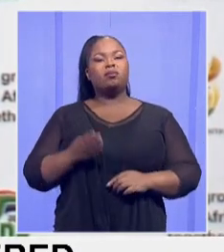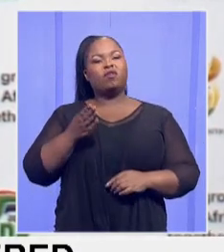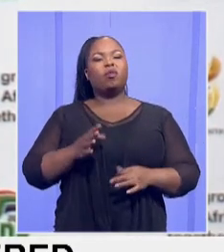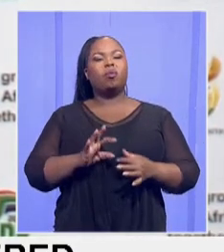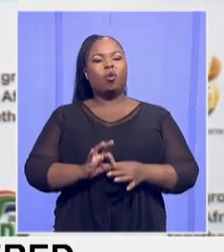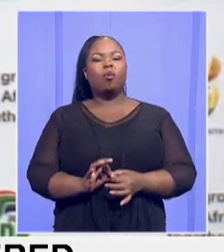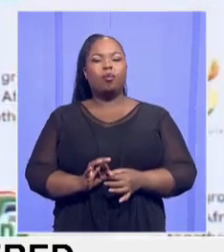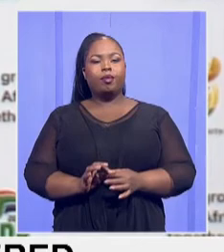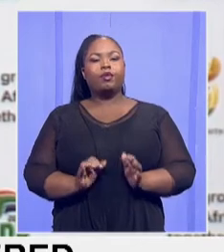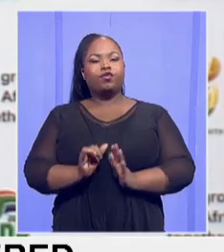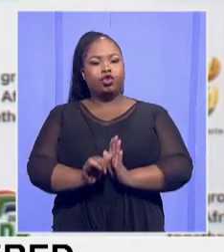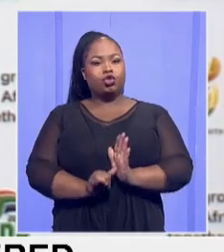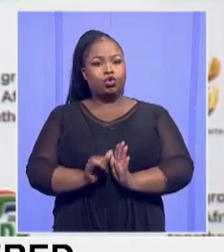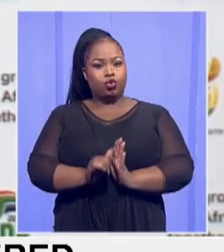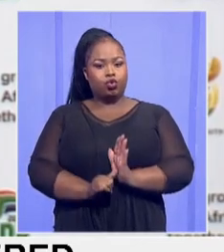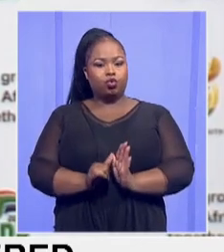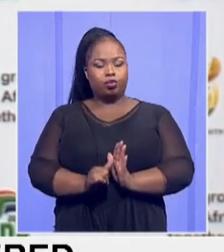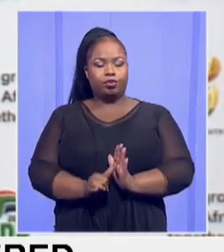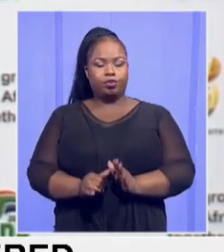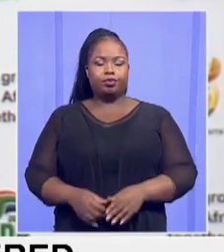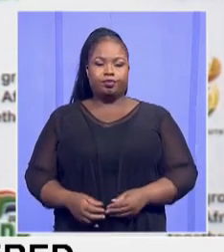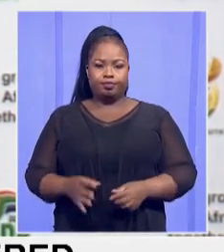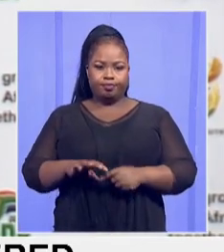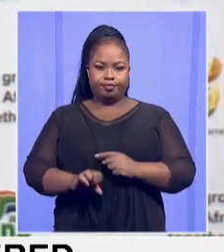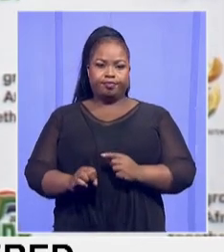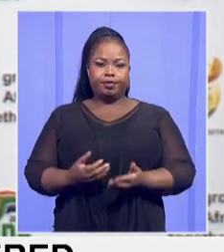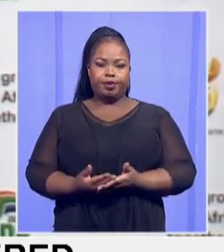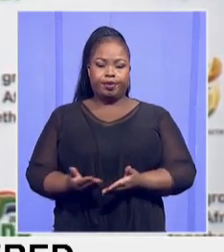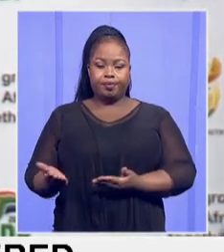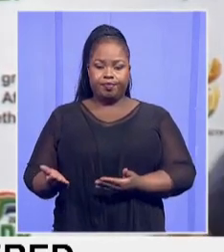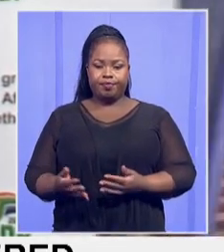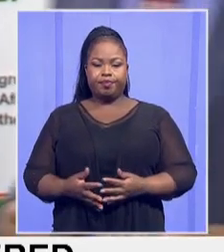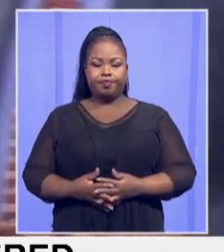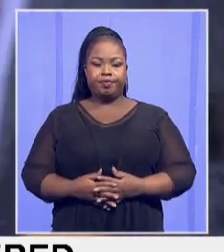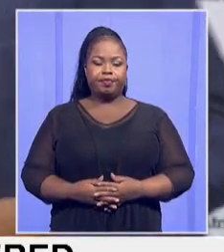from this PC. DJ, over to you. Thank you.